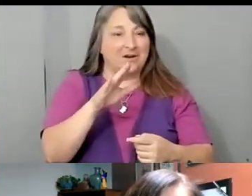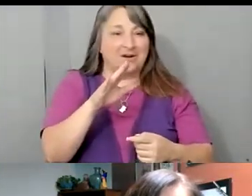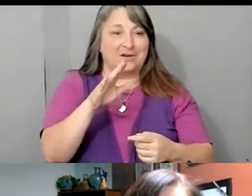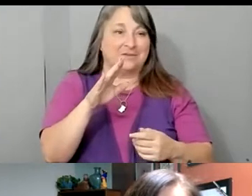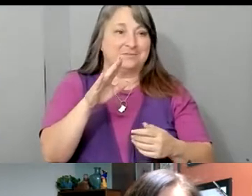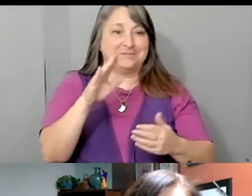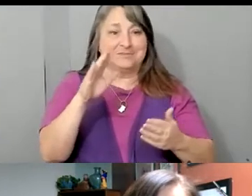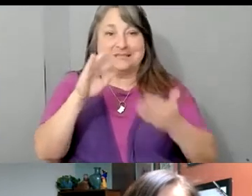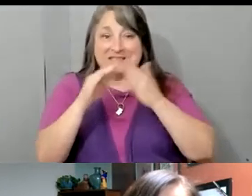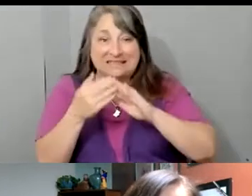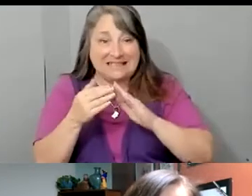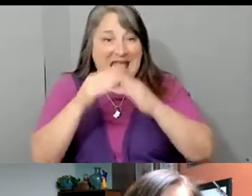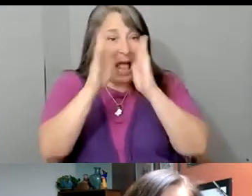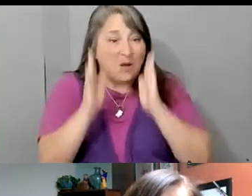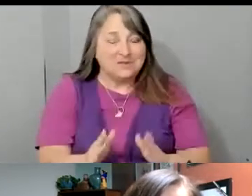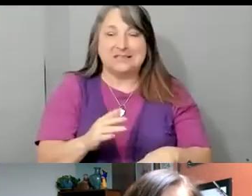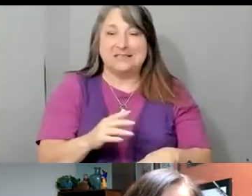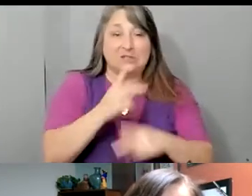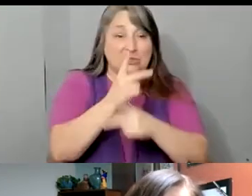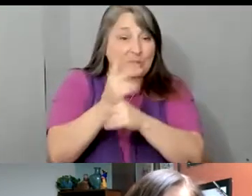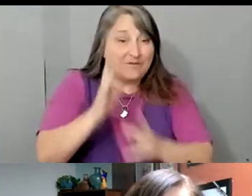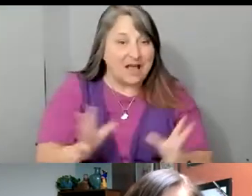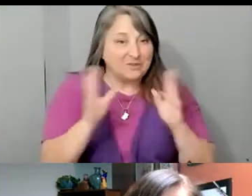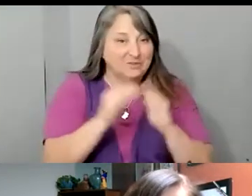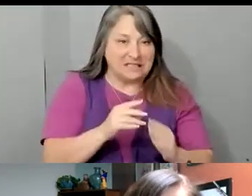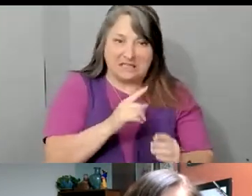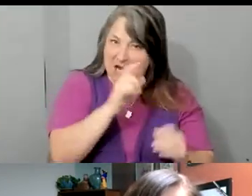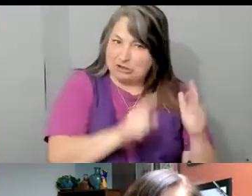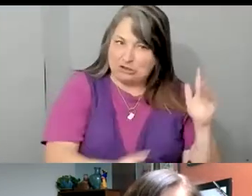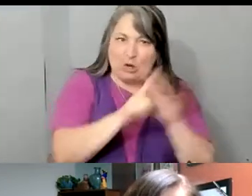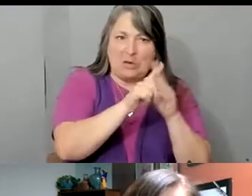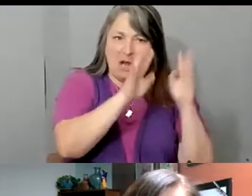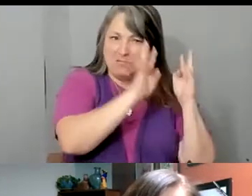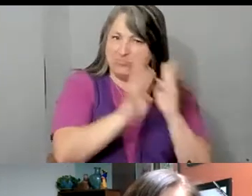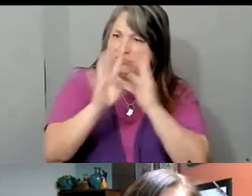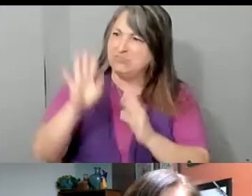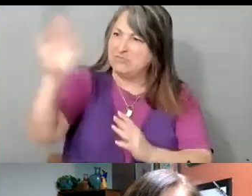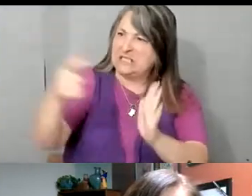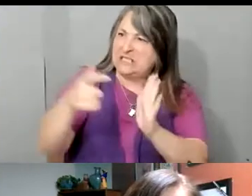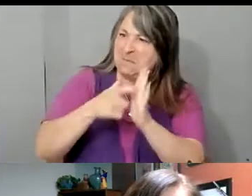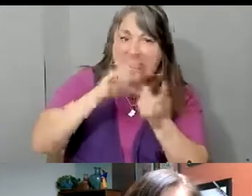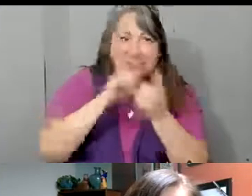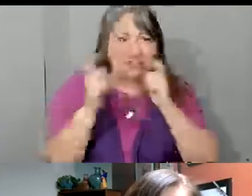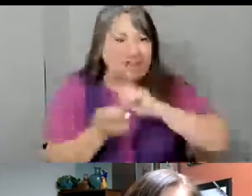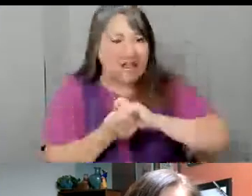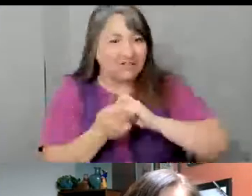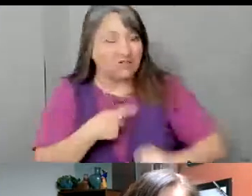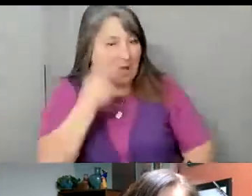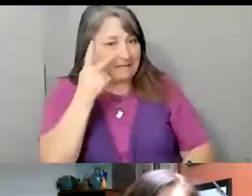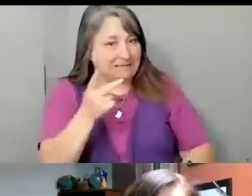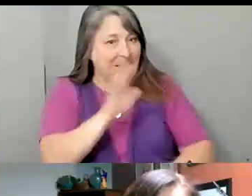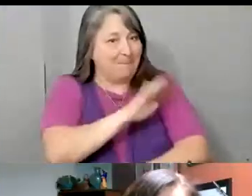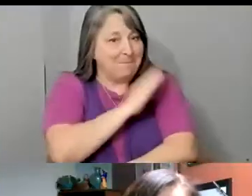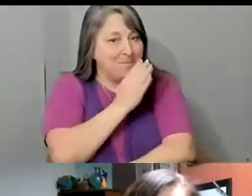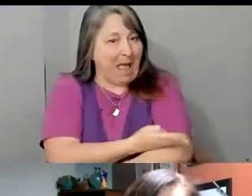y demandando que hagan cambios. Entonces, lo que yo veo es un valor, veo esa fuerza que ahora se sienten que